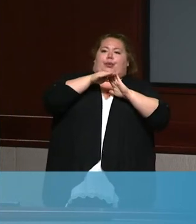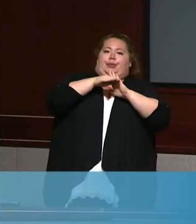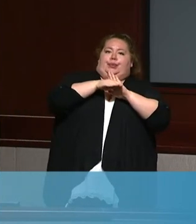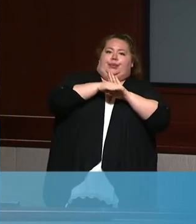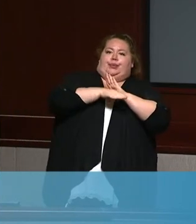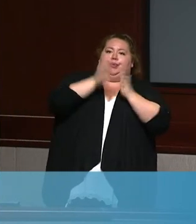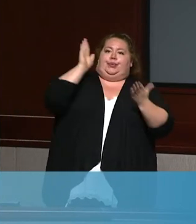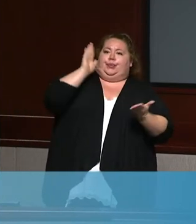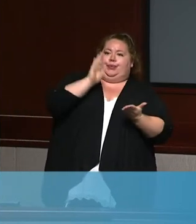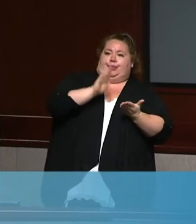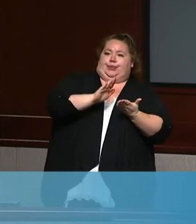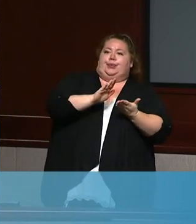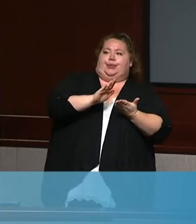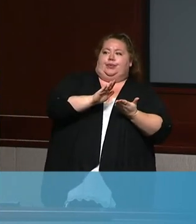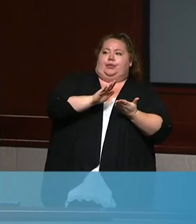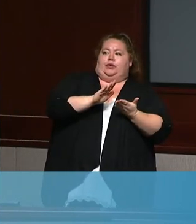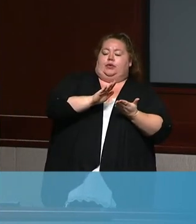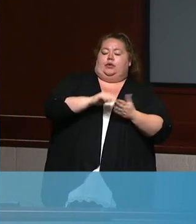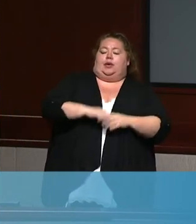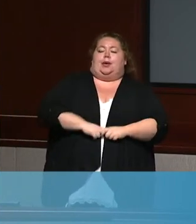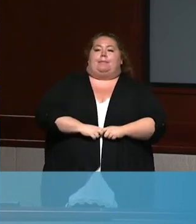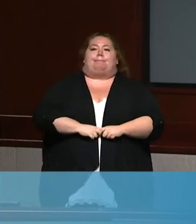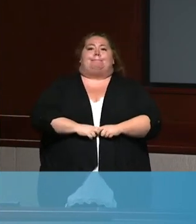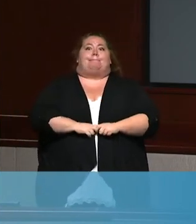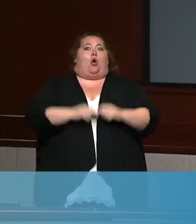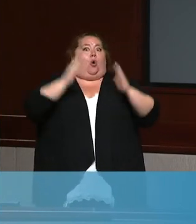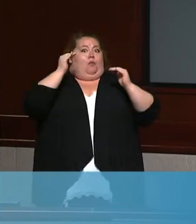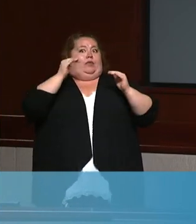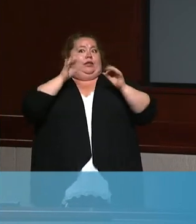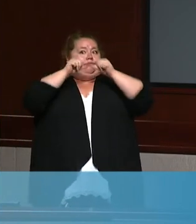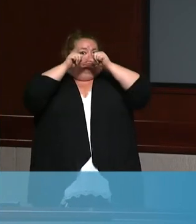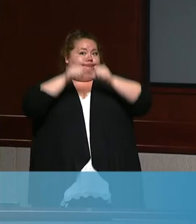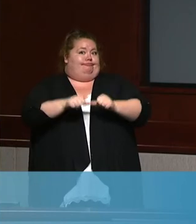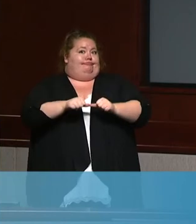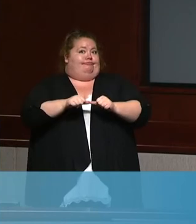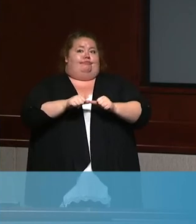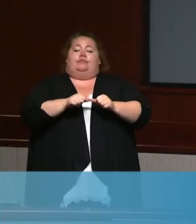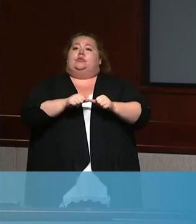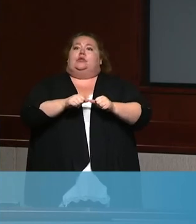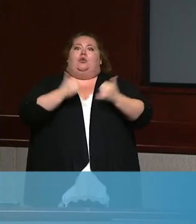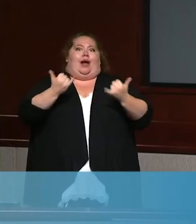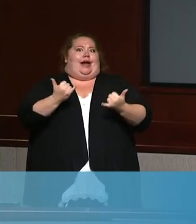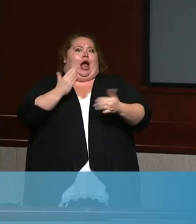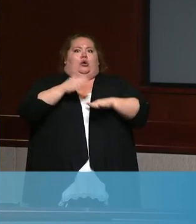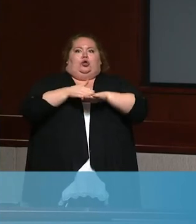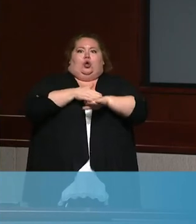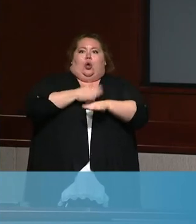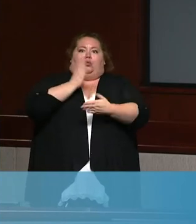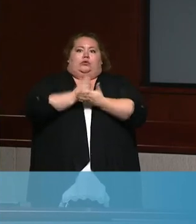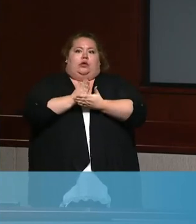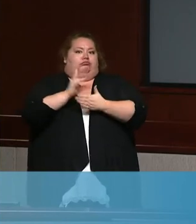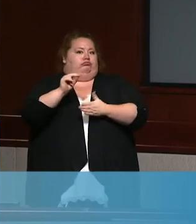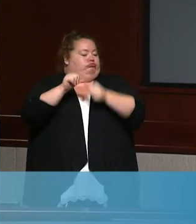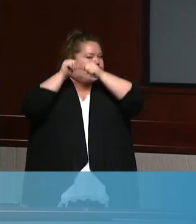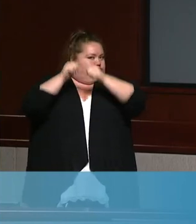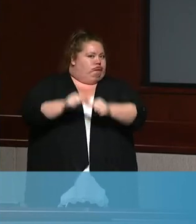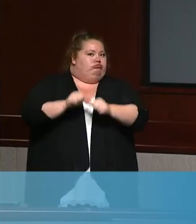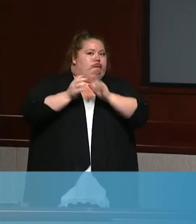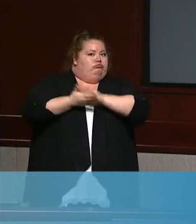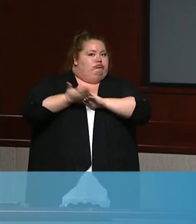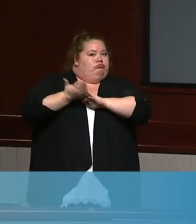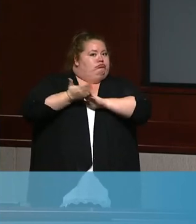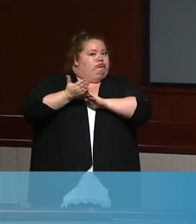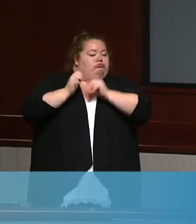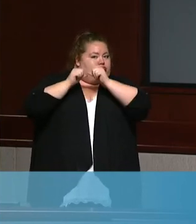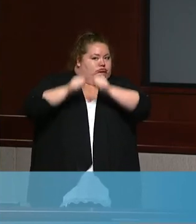We are hopeful that we'll continue that trend. We don't want to slow down at all. Obviously the efforts that we put in place, all the